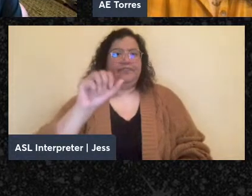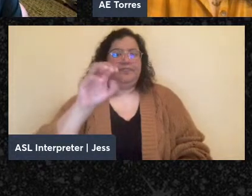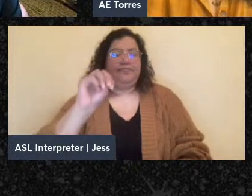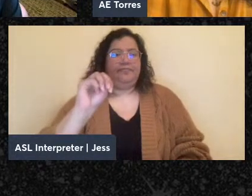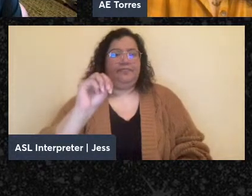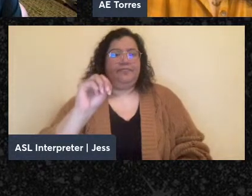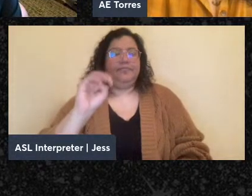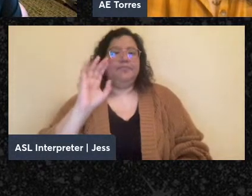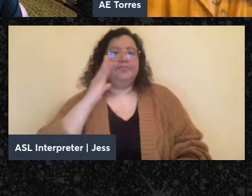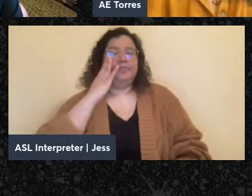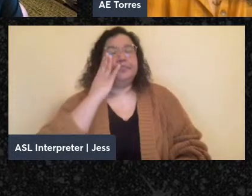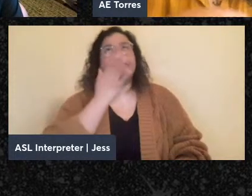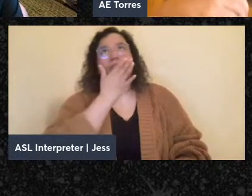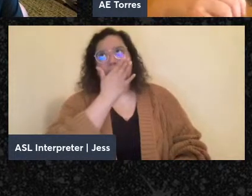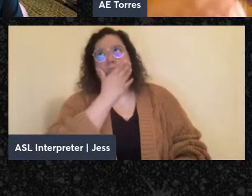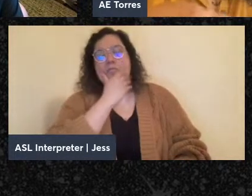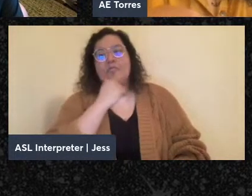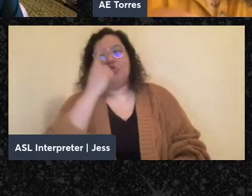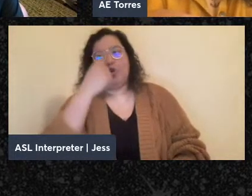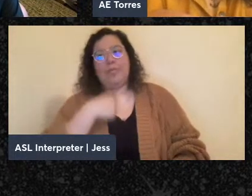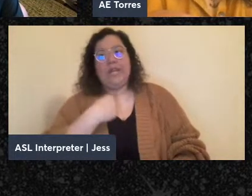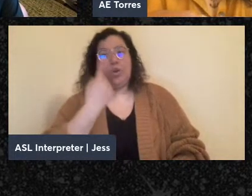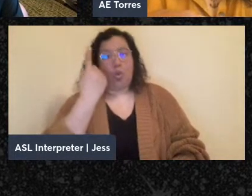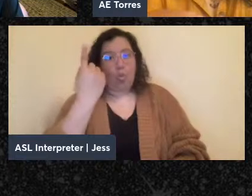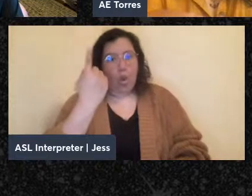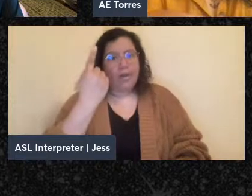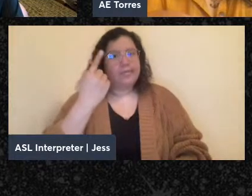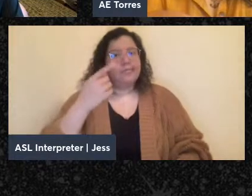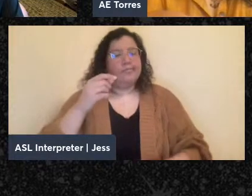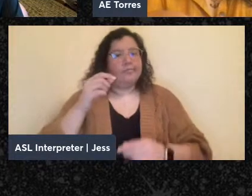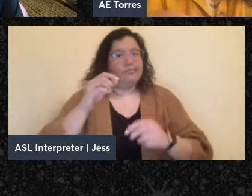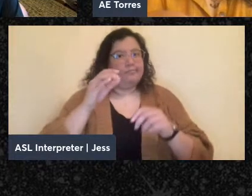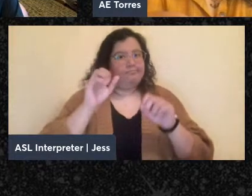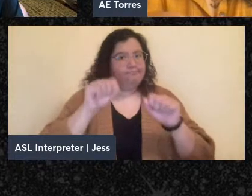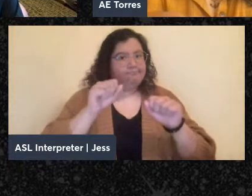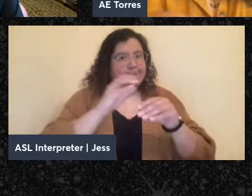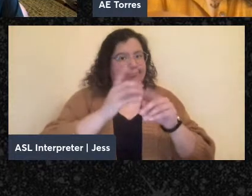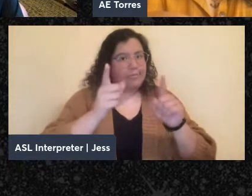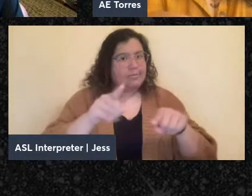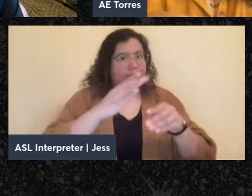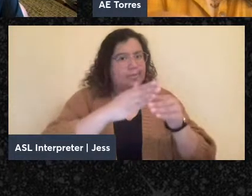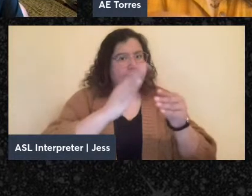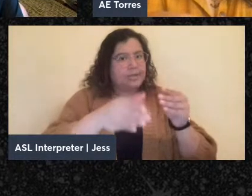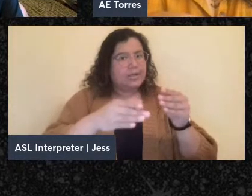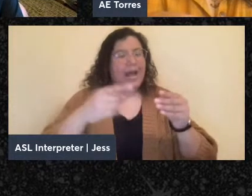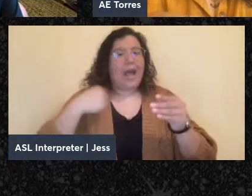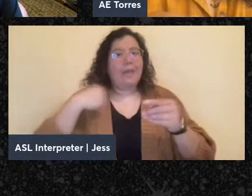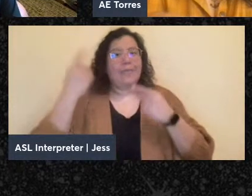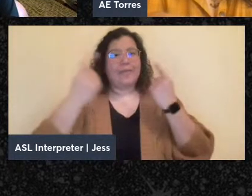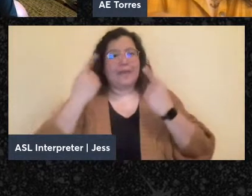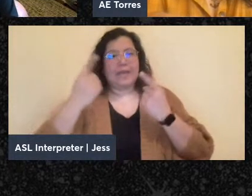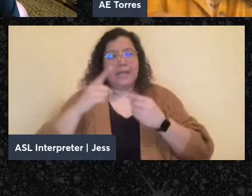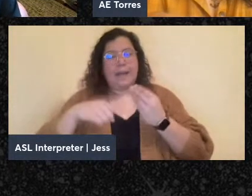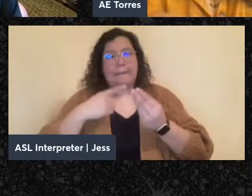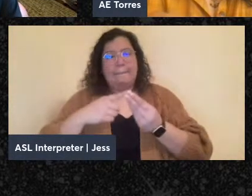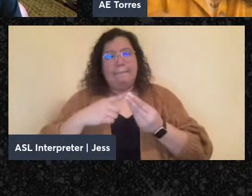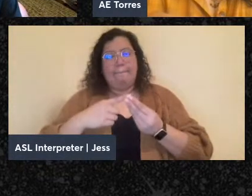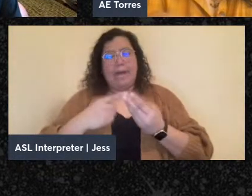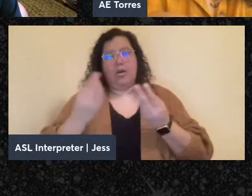Well, for me, one of the implications is I think I'm always, I'm always thinking about Landauer saying that,